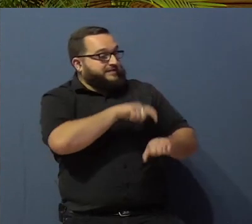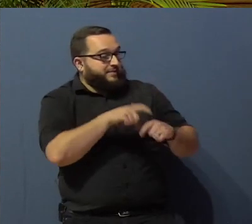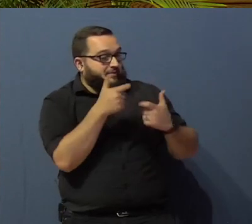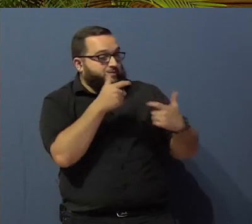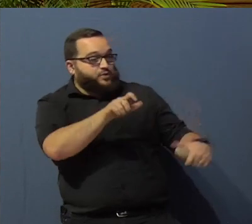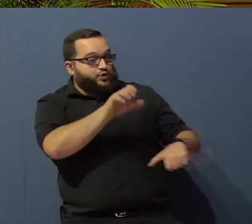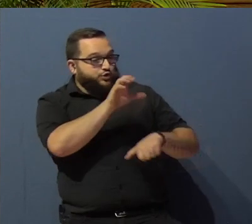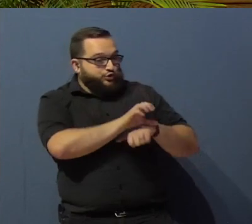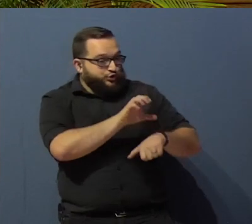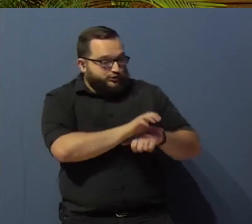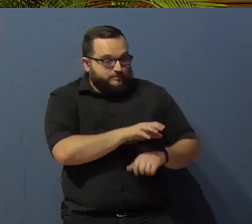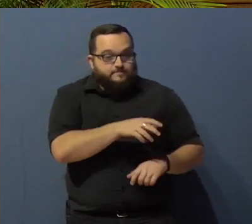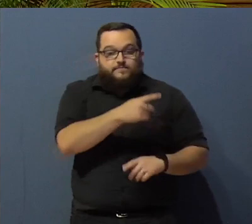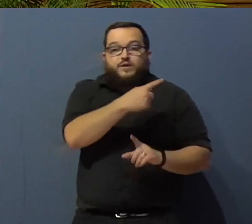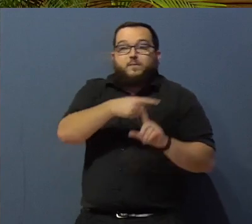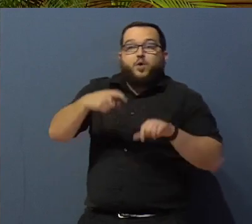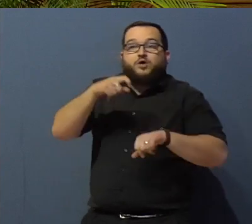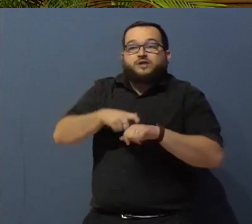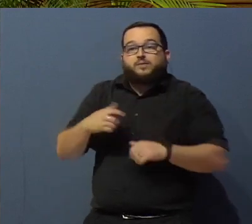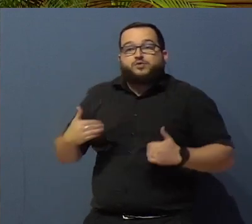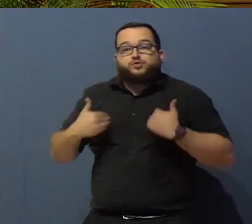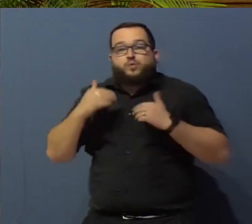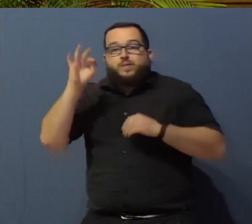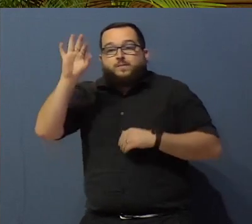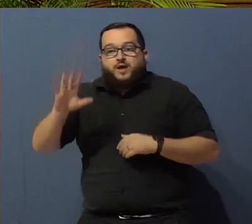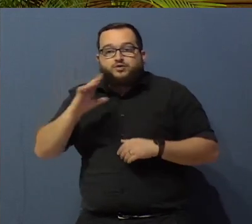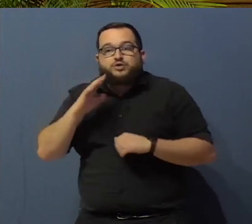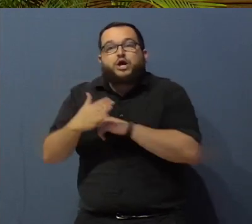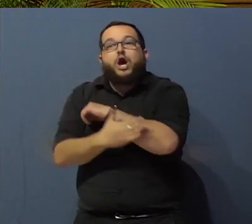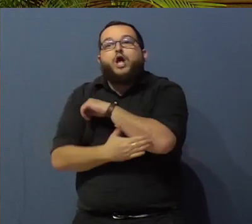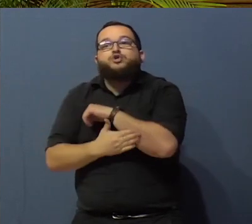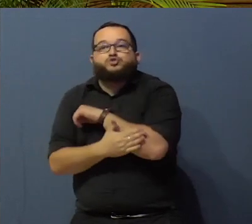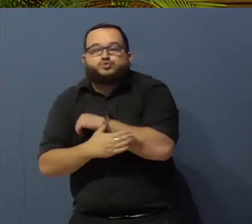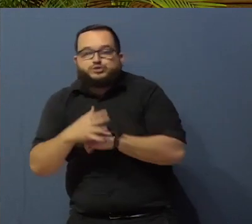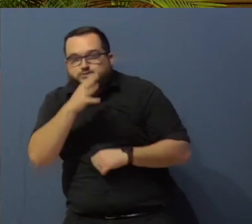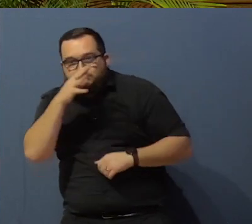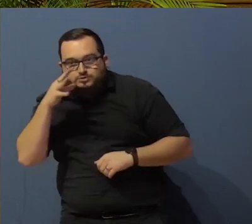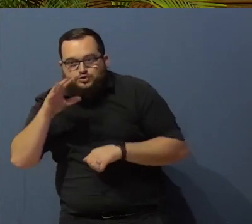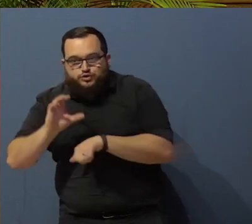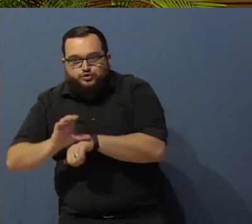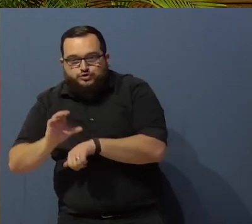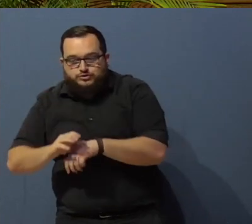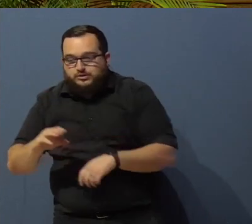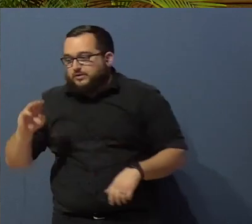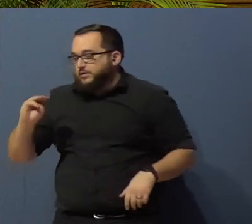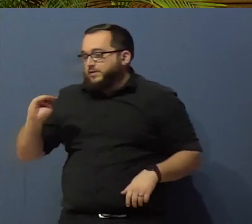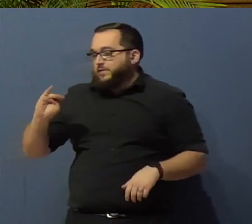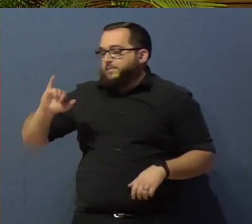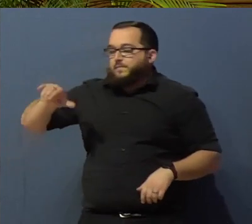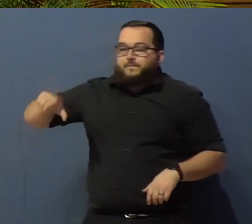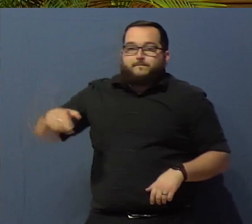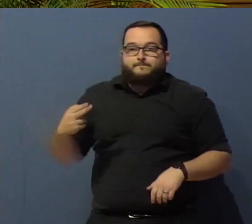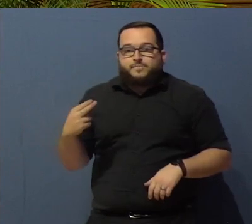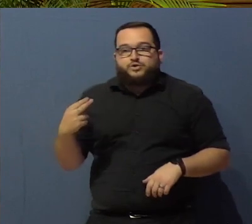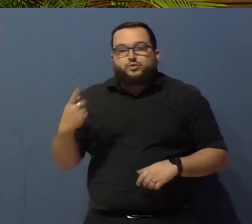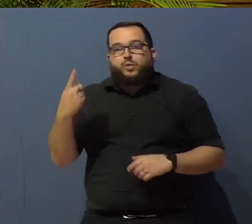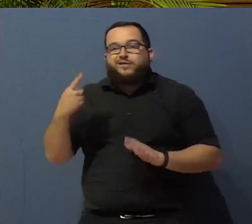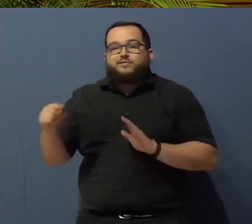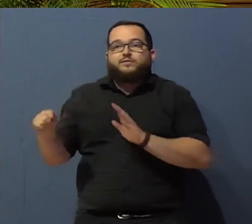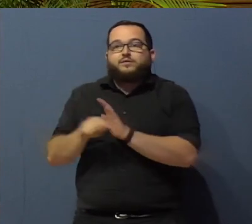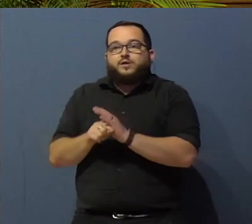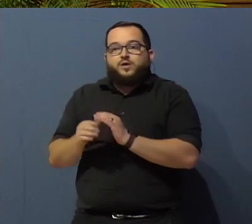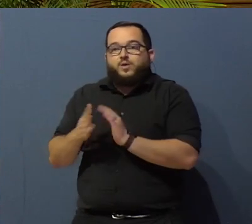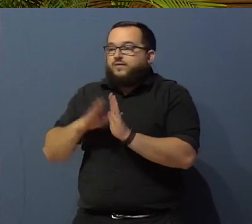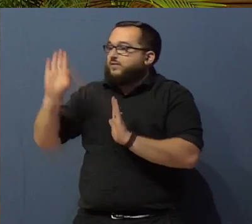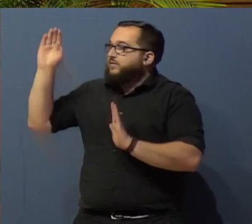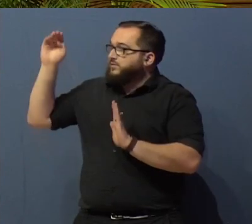church and part-time as a youth pastor in a country church. And due to the Michigan downfall, in recession,